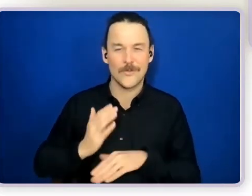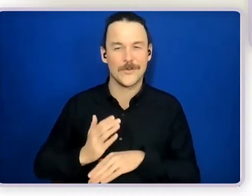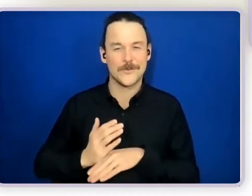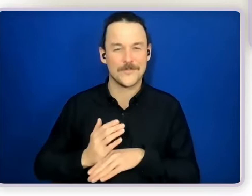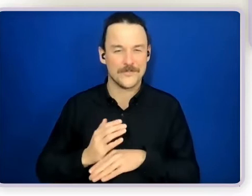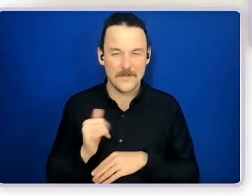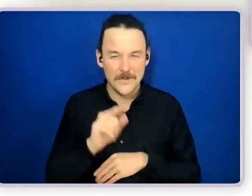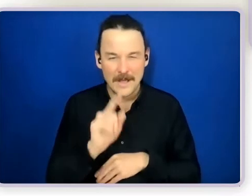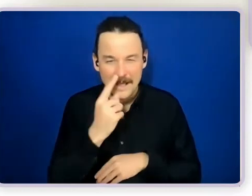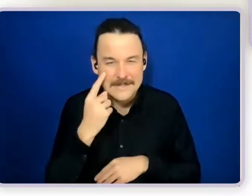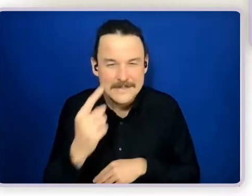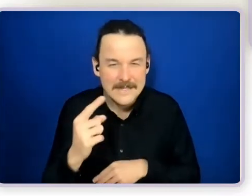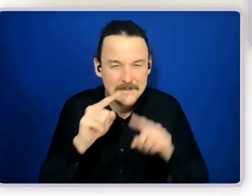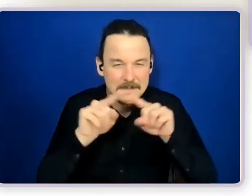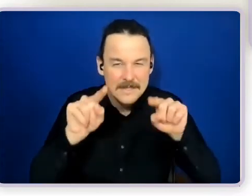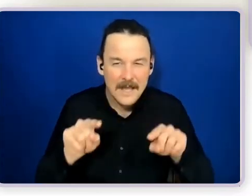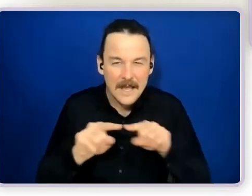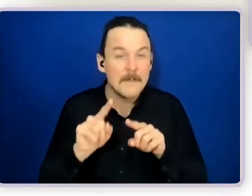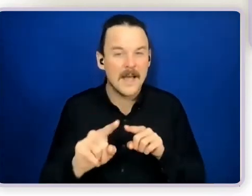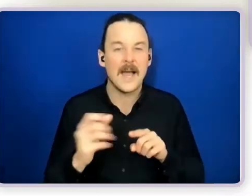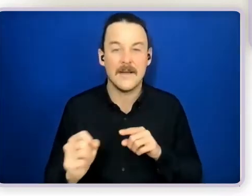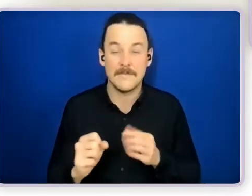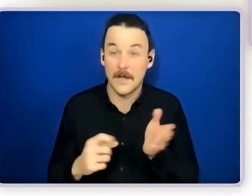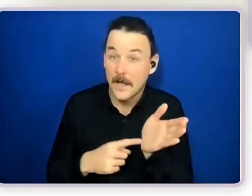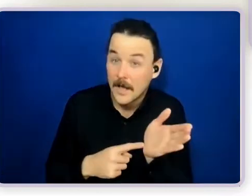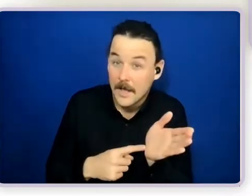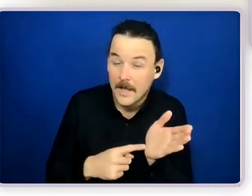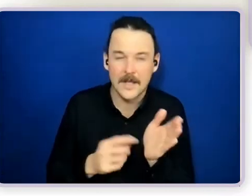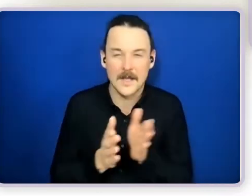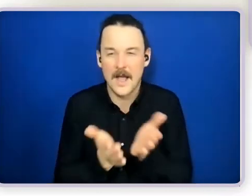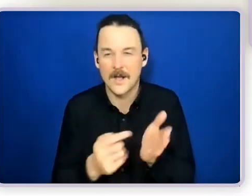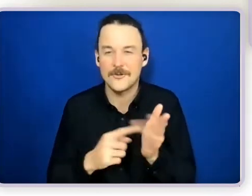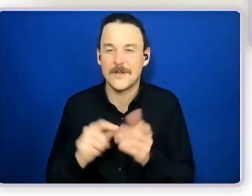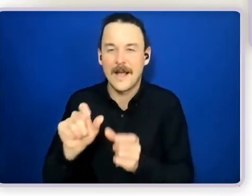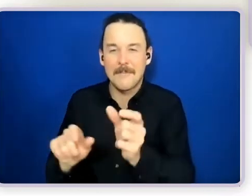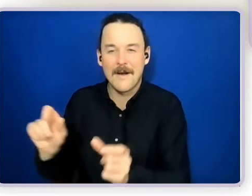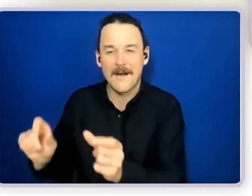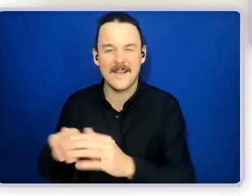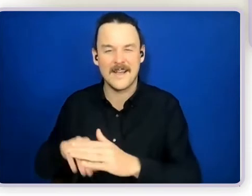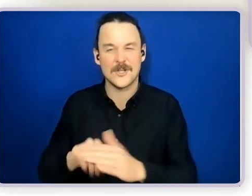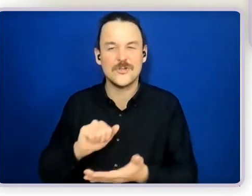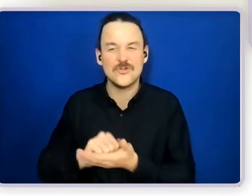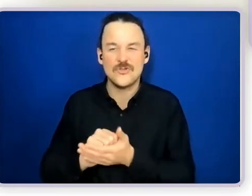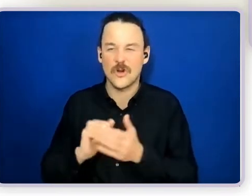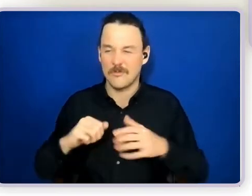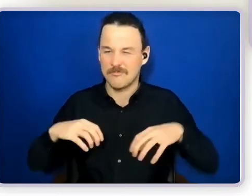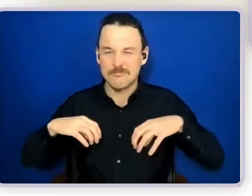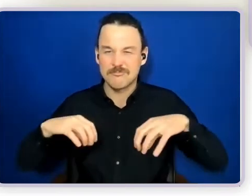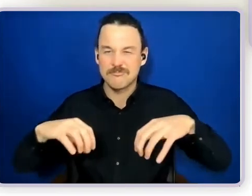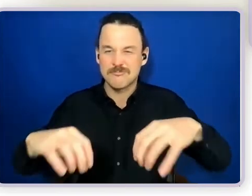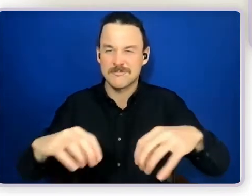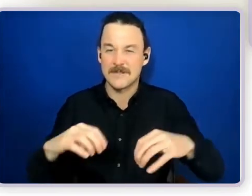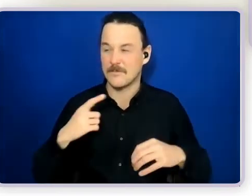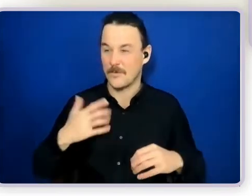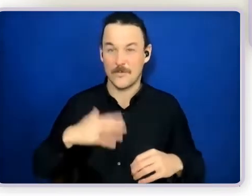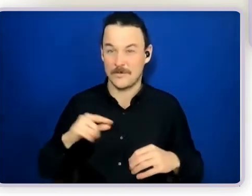to some customers in her local strip of shops, potentially to sell or to have at the